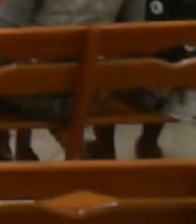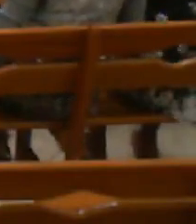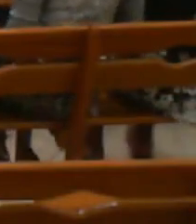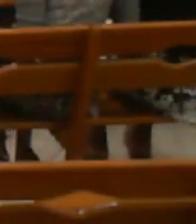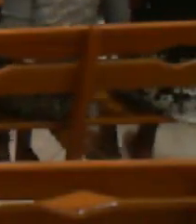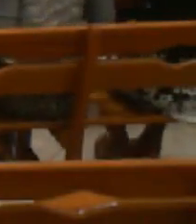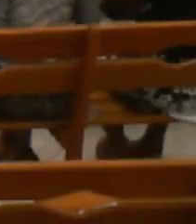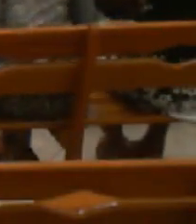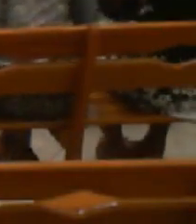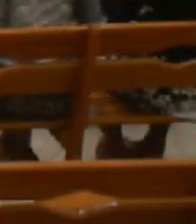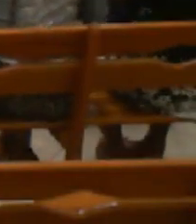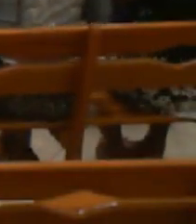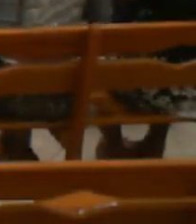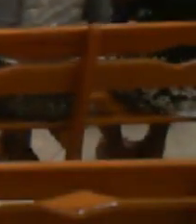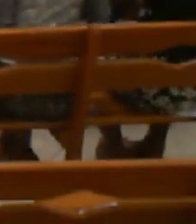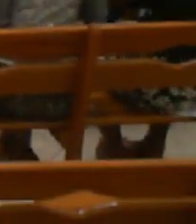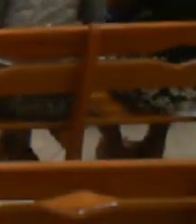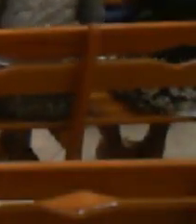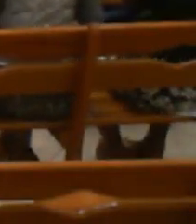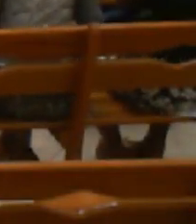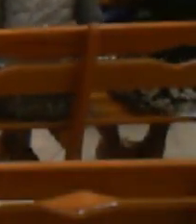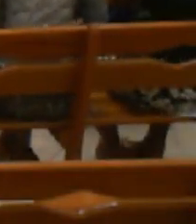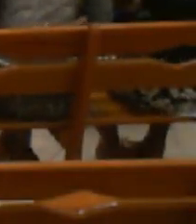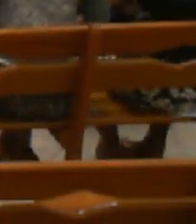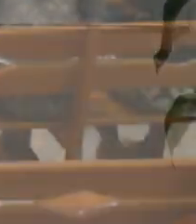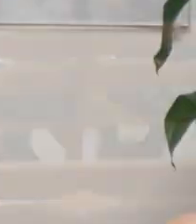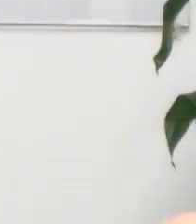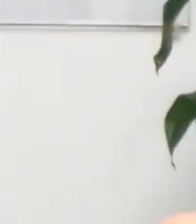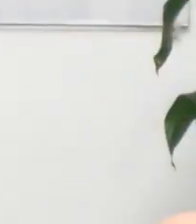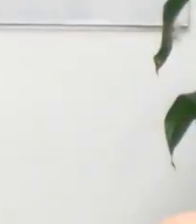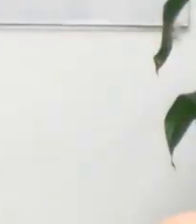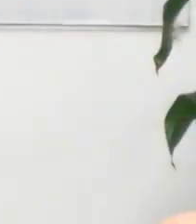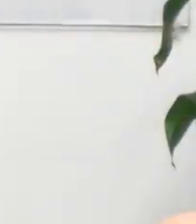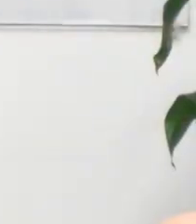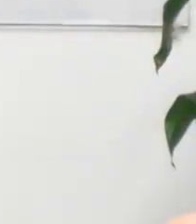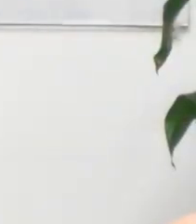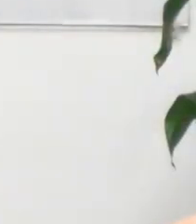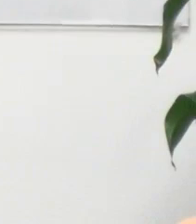our service is over the meeting of group C